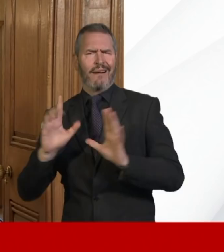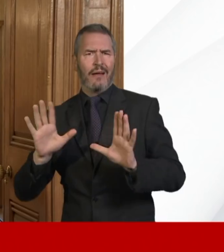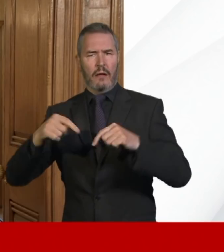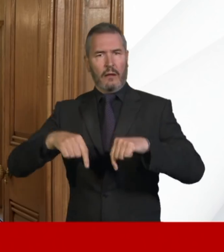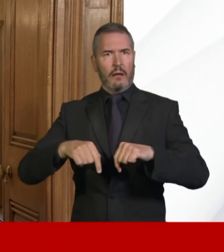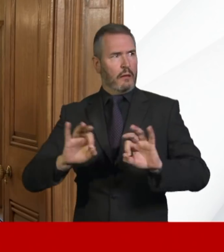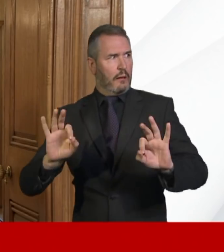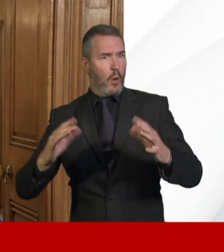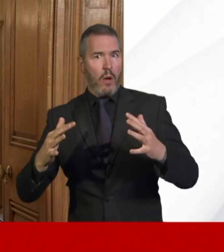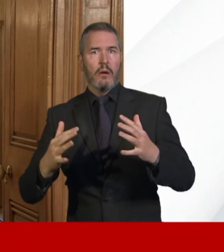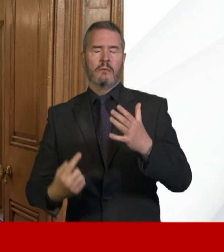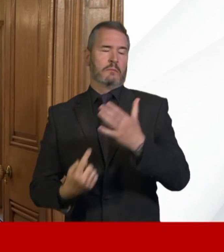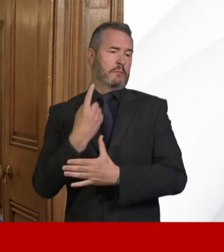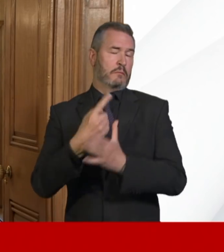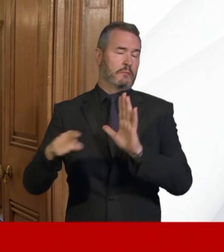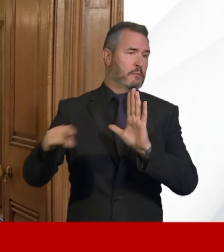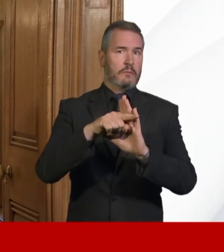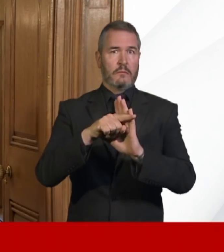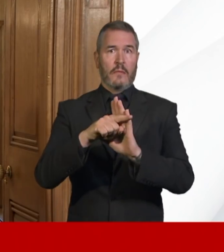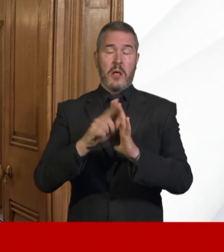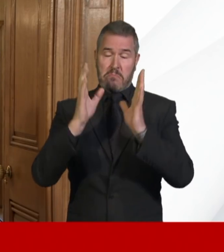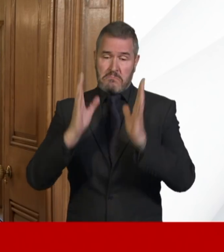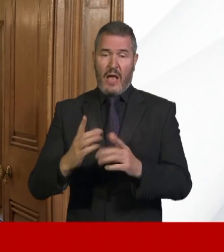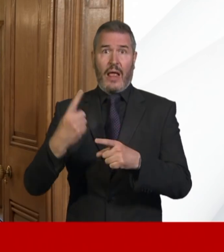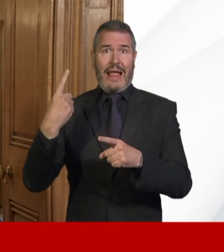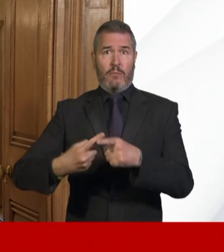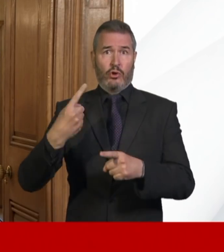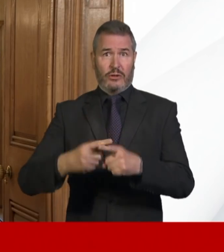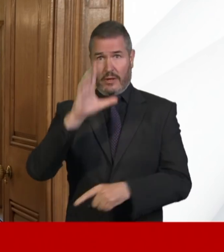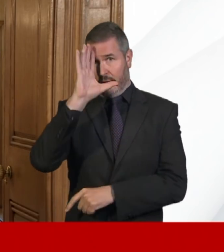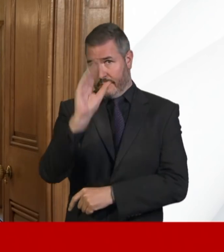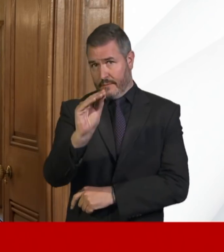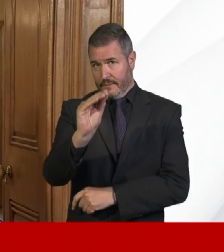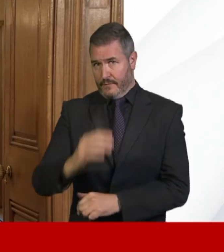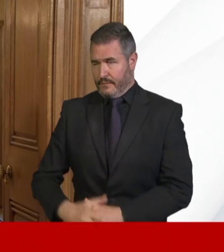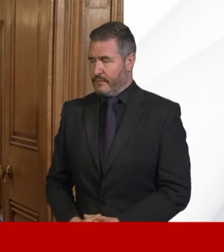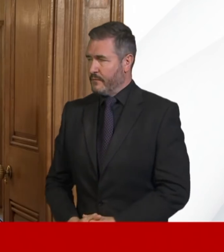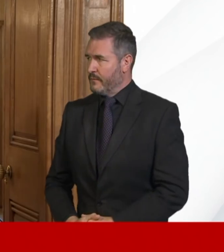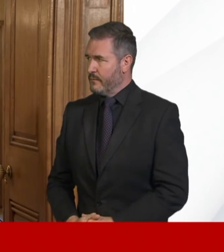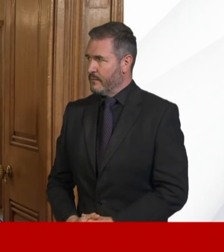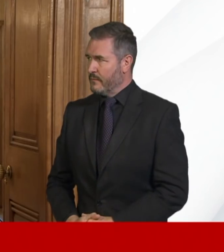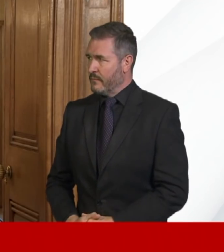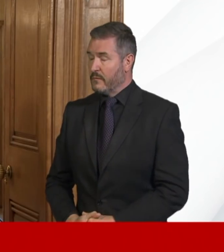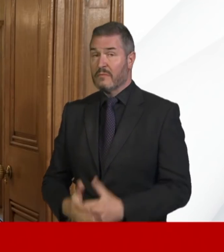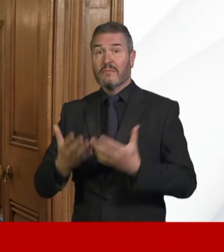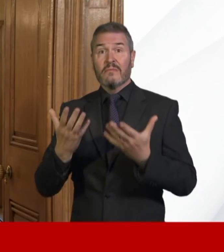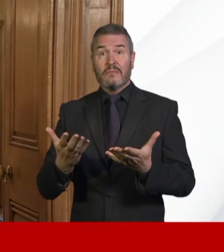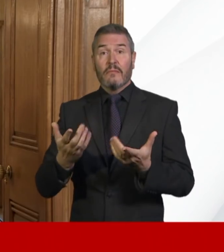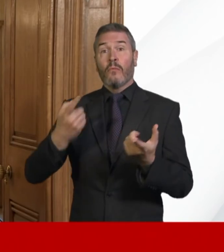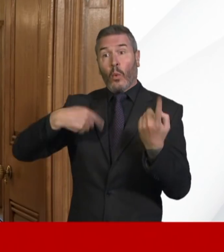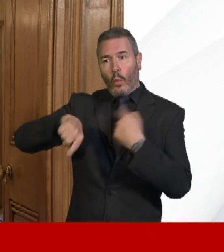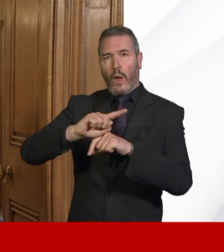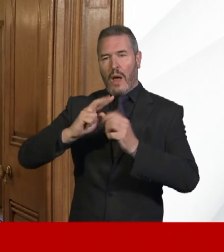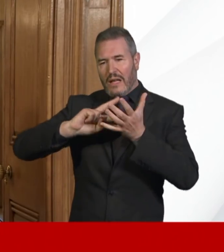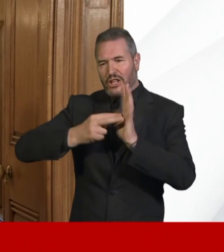anything like this since the Second World War. This means that we're establishing strategic coordination